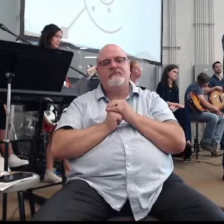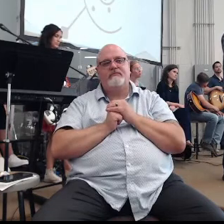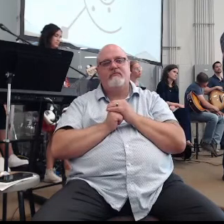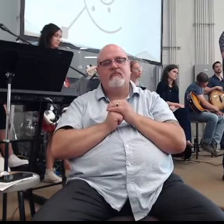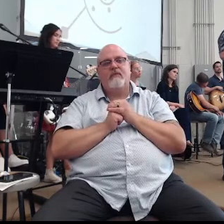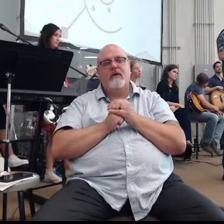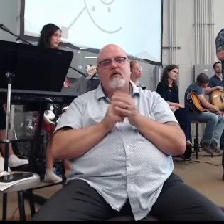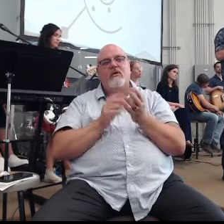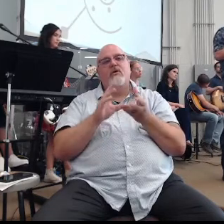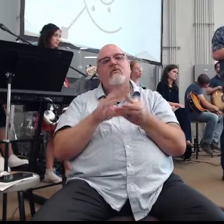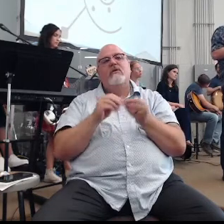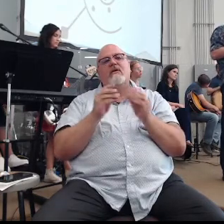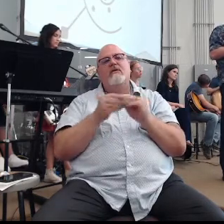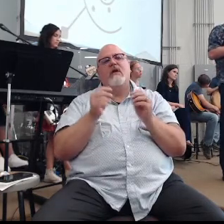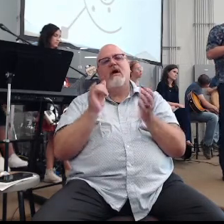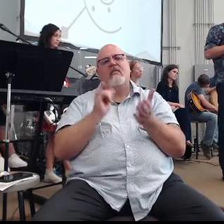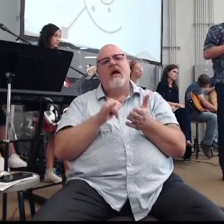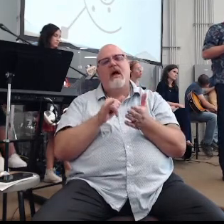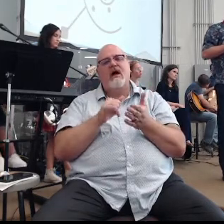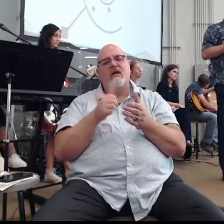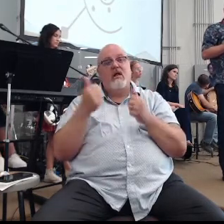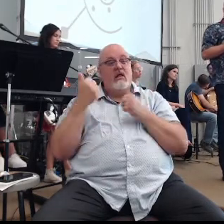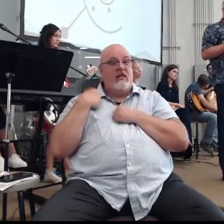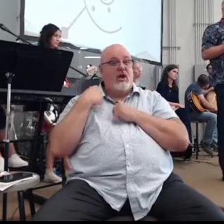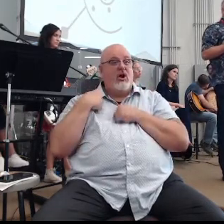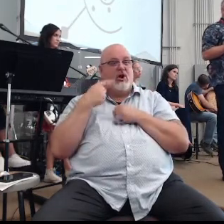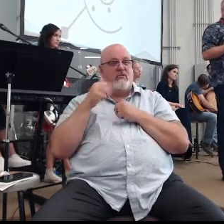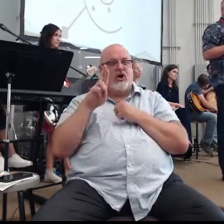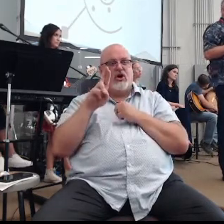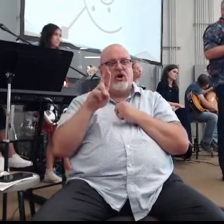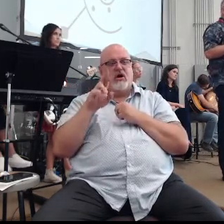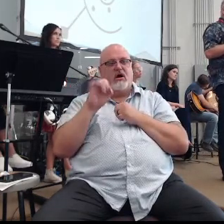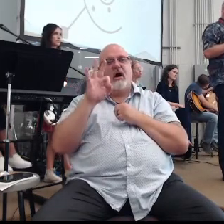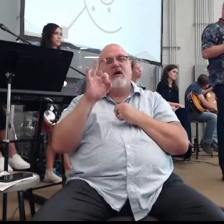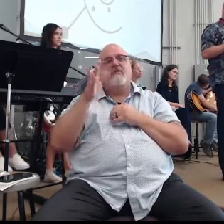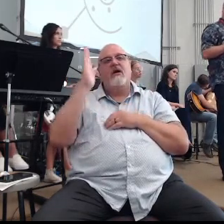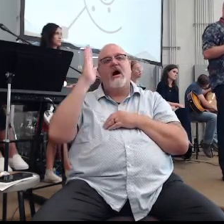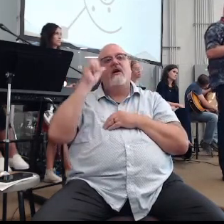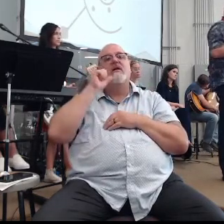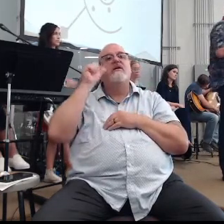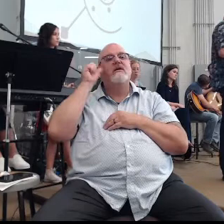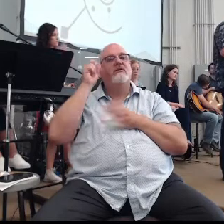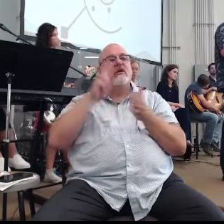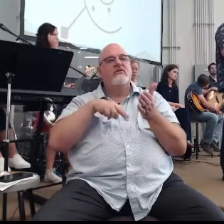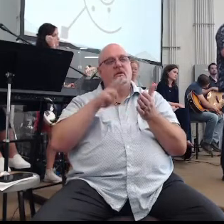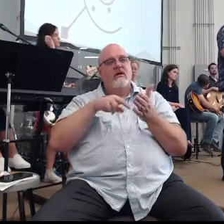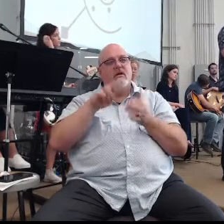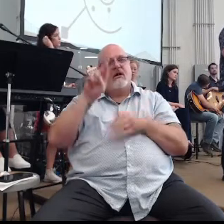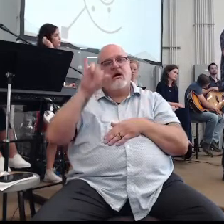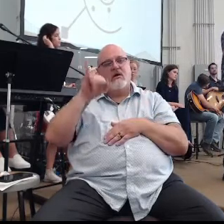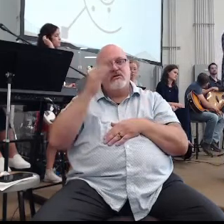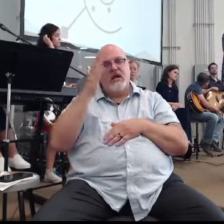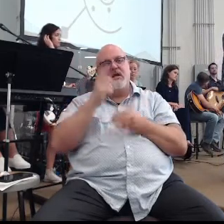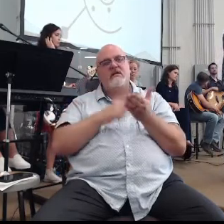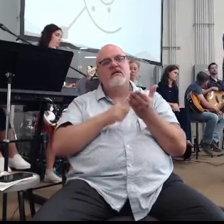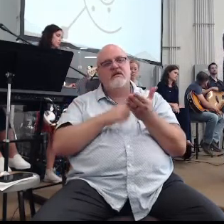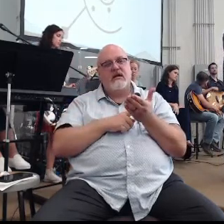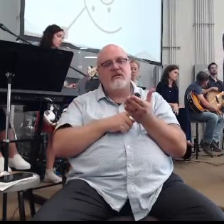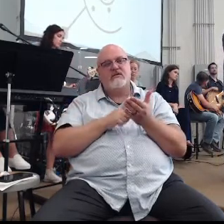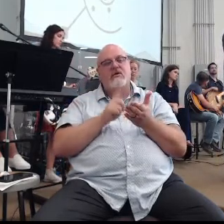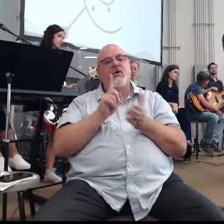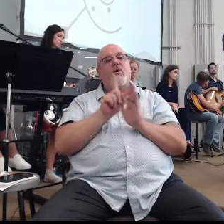We've talked a little bit about the armor of God. It was in yesterday's reading. RJ just talked about it a minute ago.